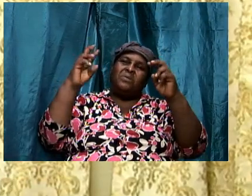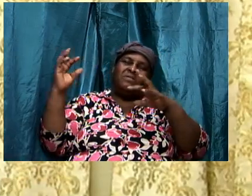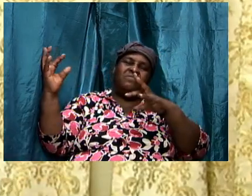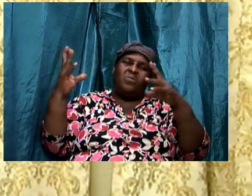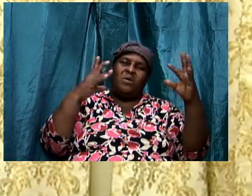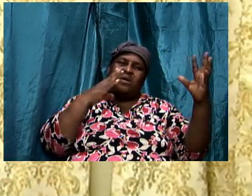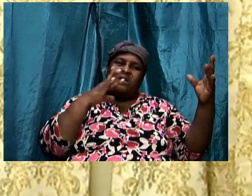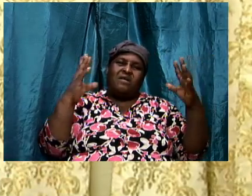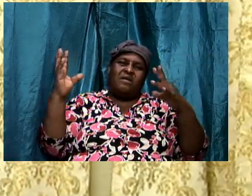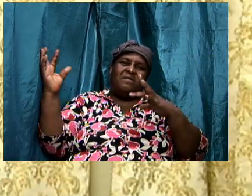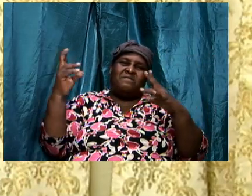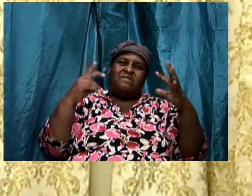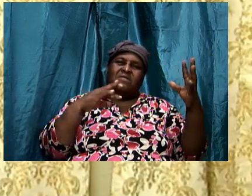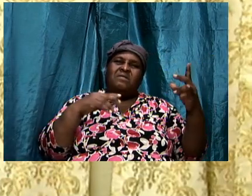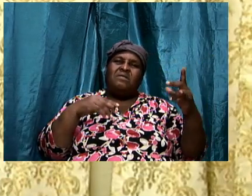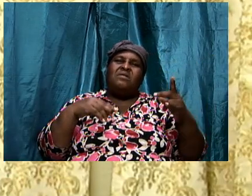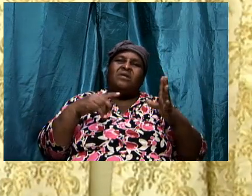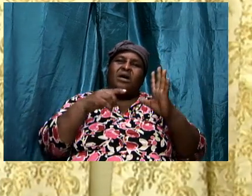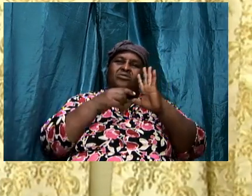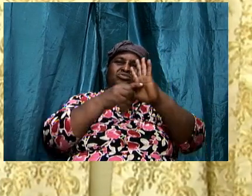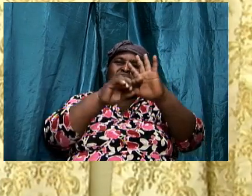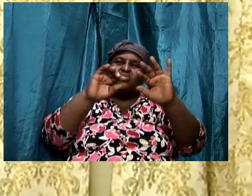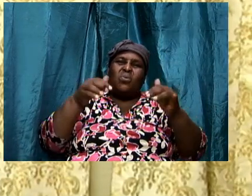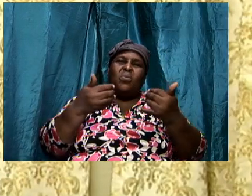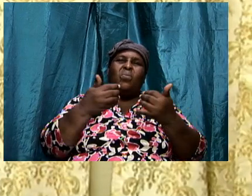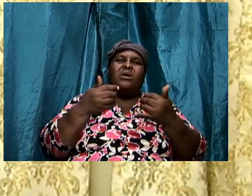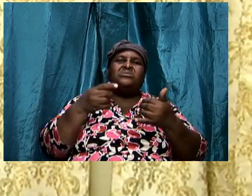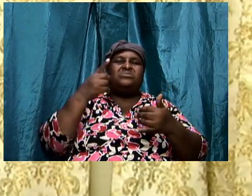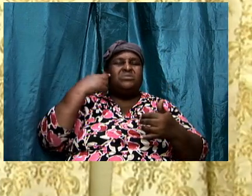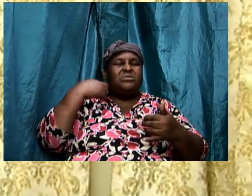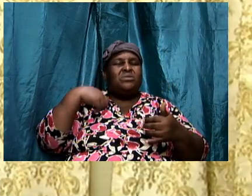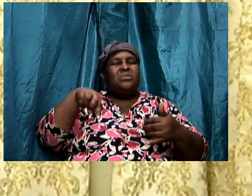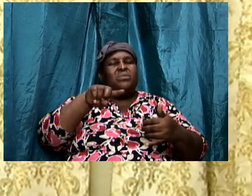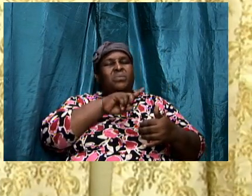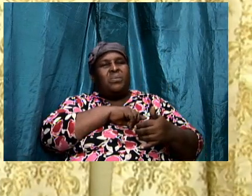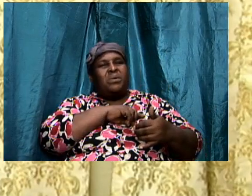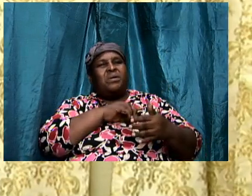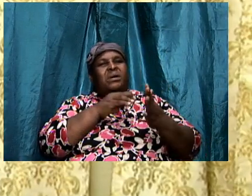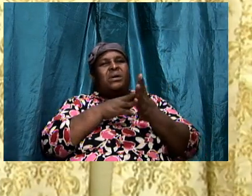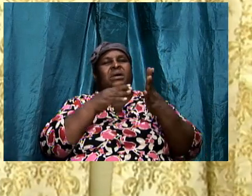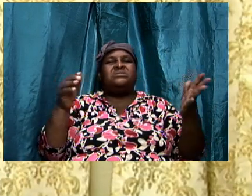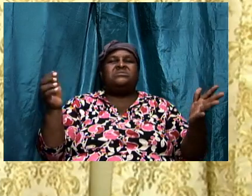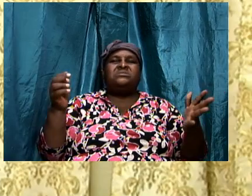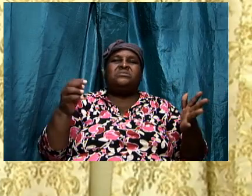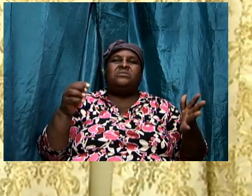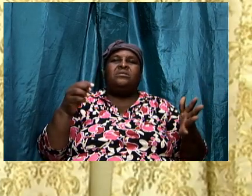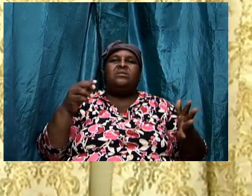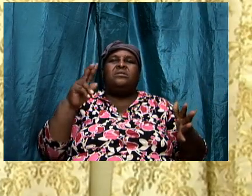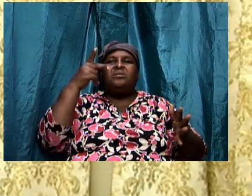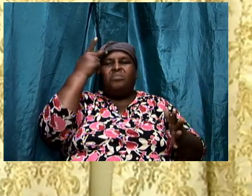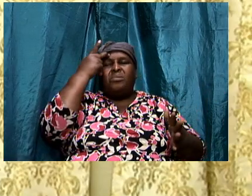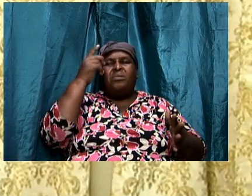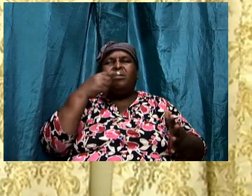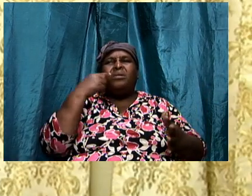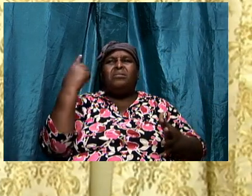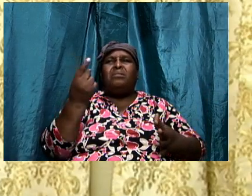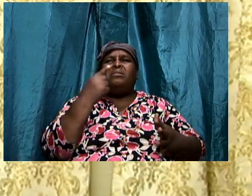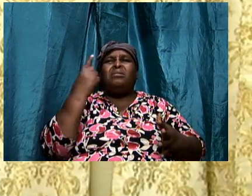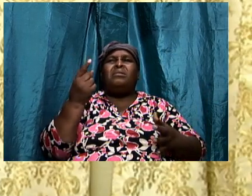exactly what we are up against he actually instructed us to do some things